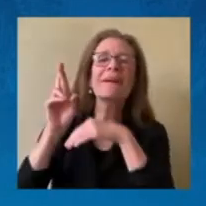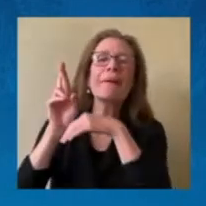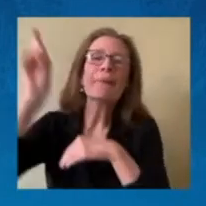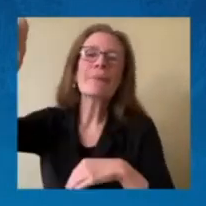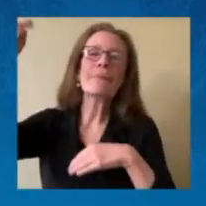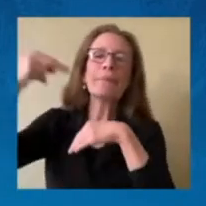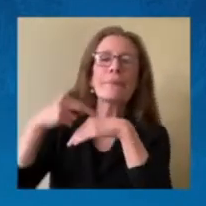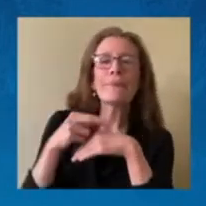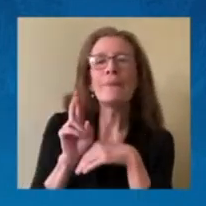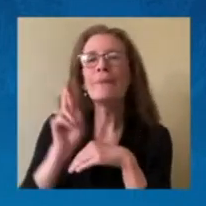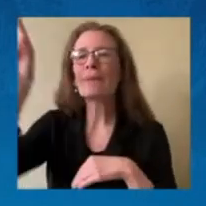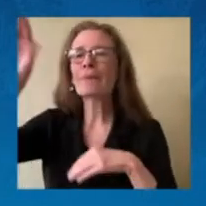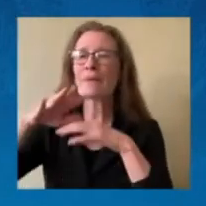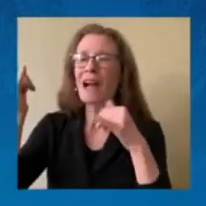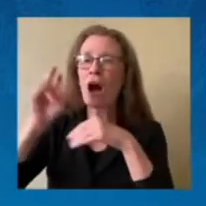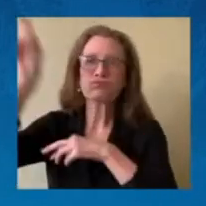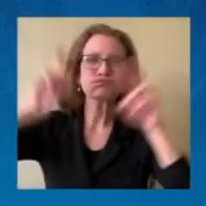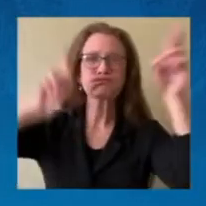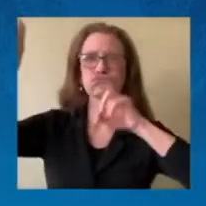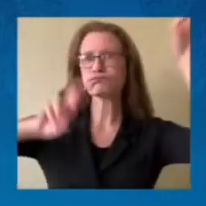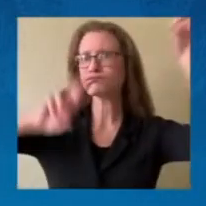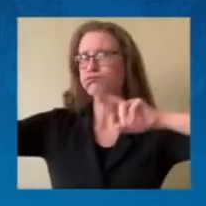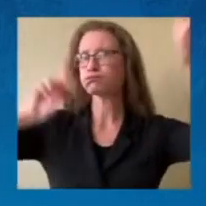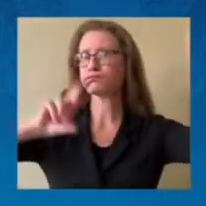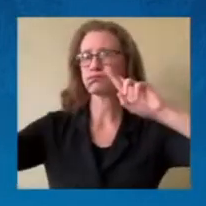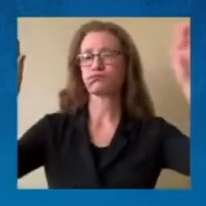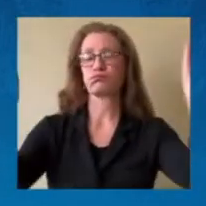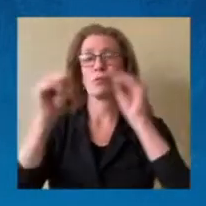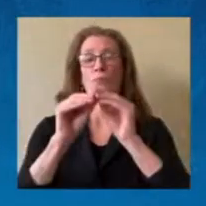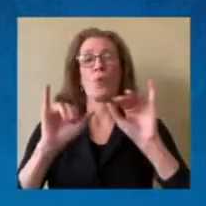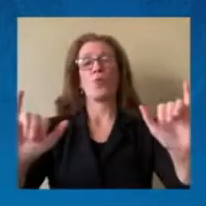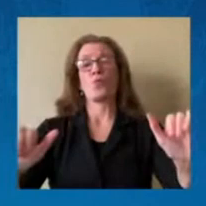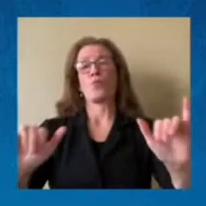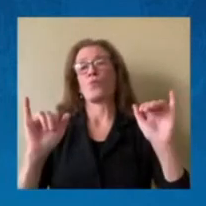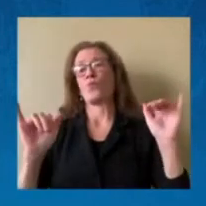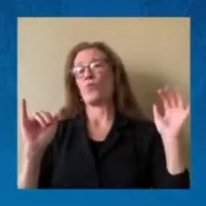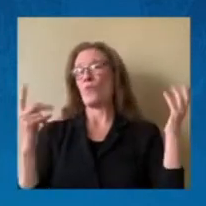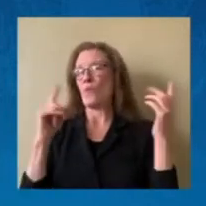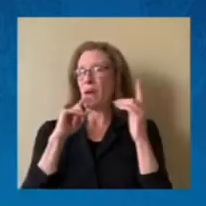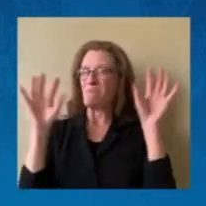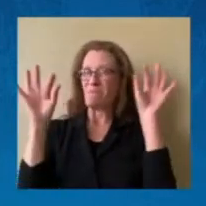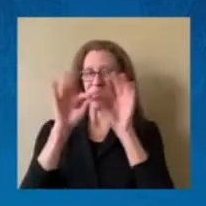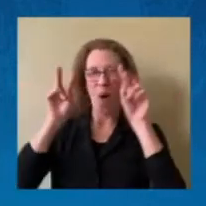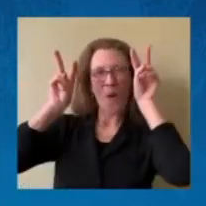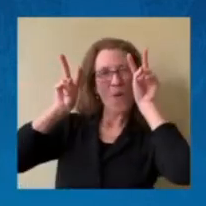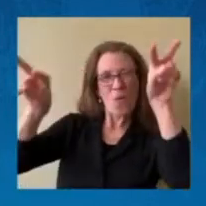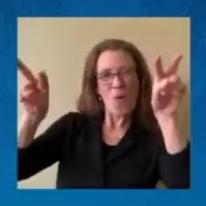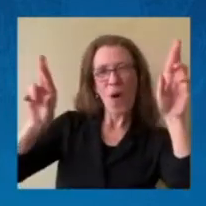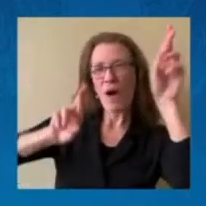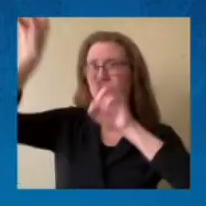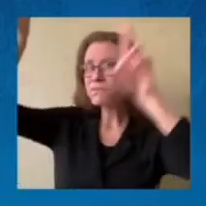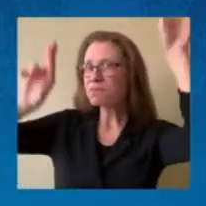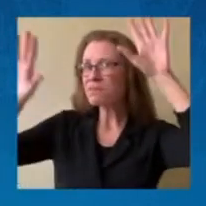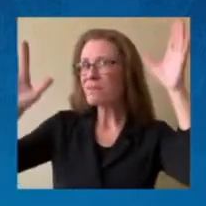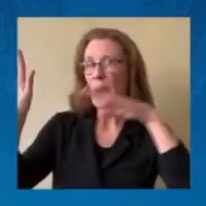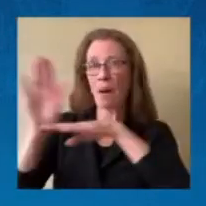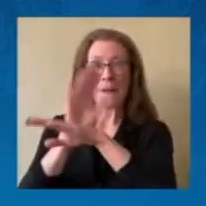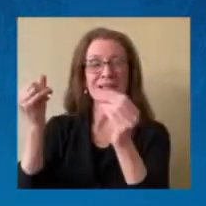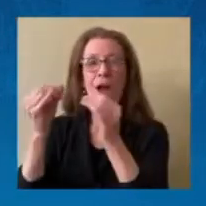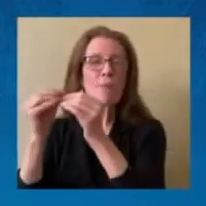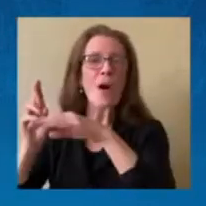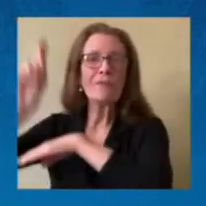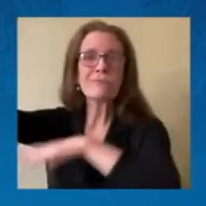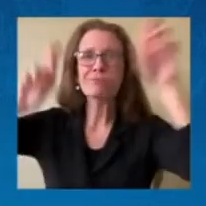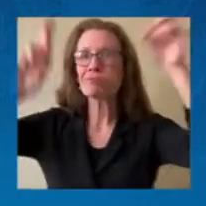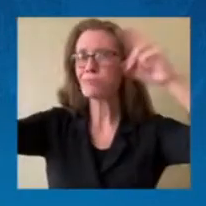space travel. And we're actually getting close to the point where we will see more commercial launches on an annual basis than what we were accustomed to seeing